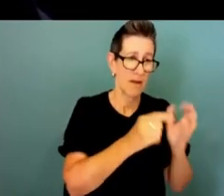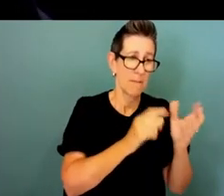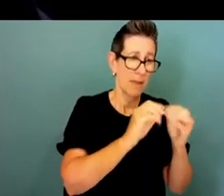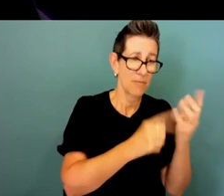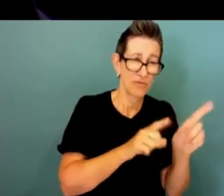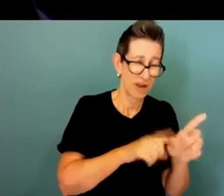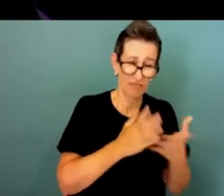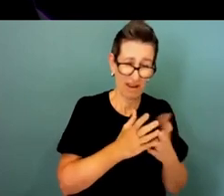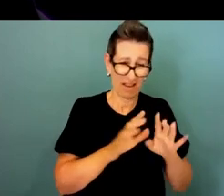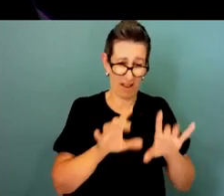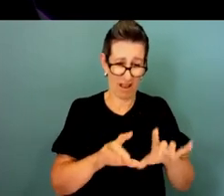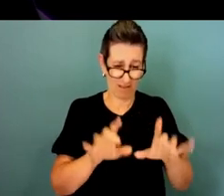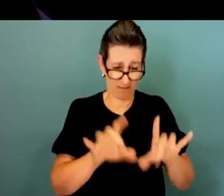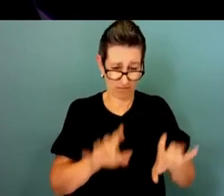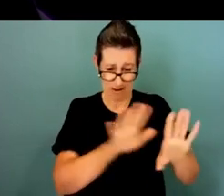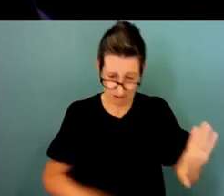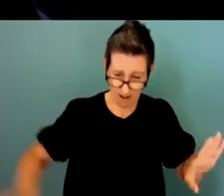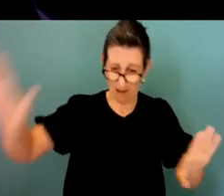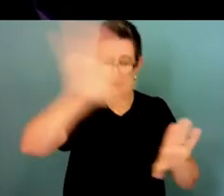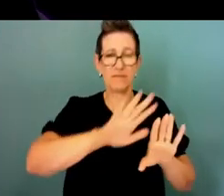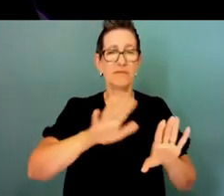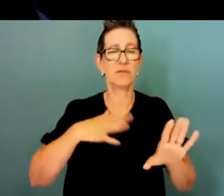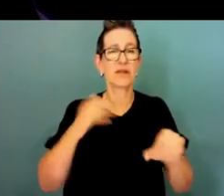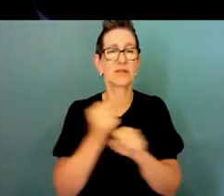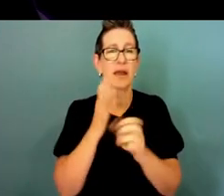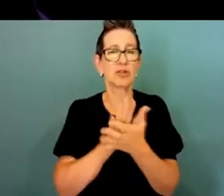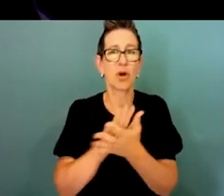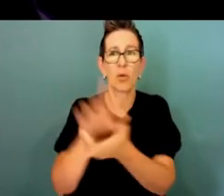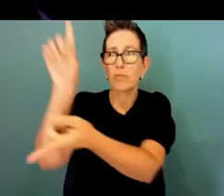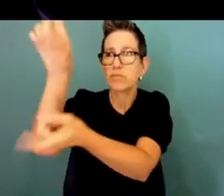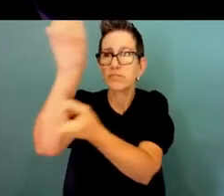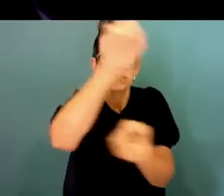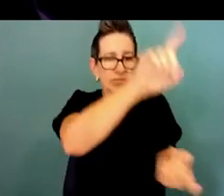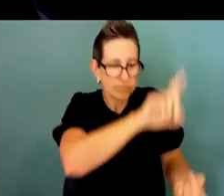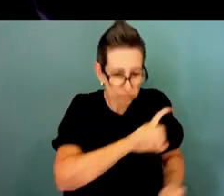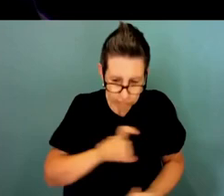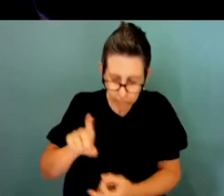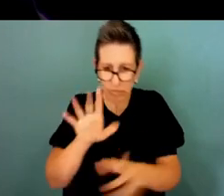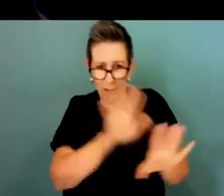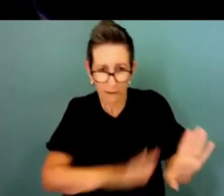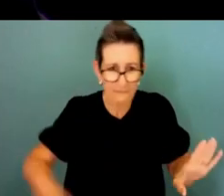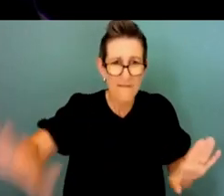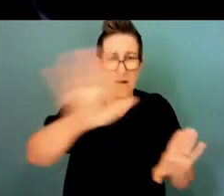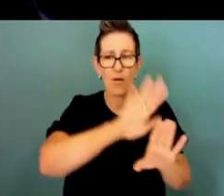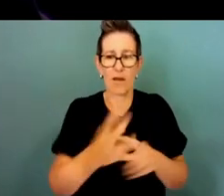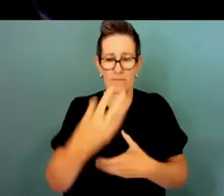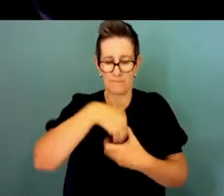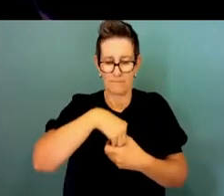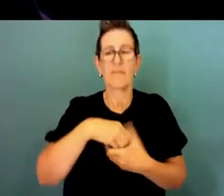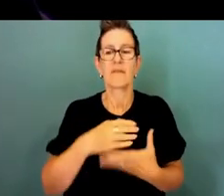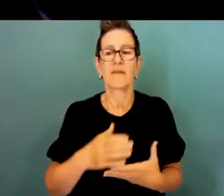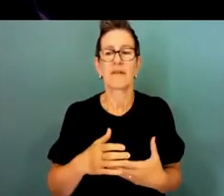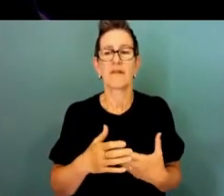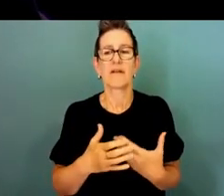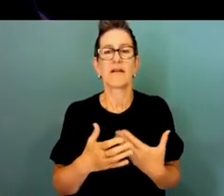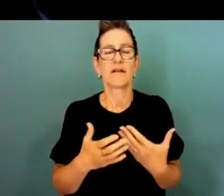should be drawing on the talent right across Australia and making sure that they can be part of what is a really exciting agenda in the public